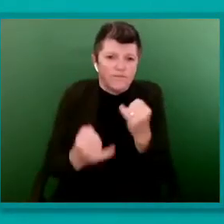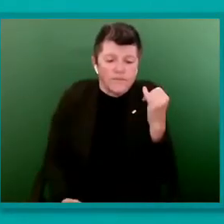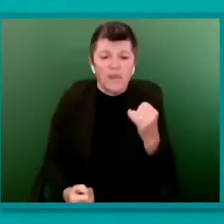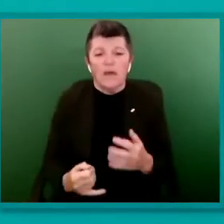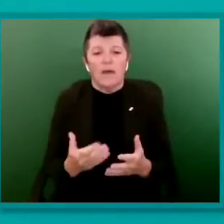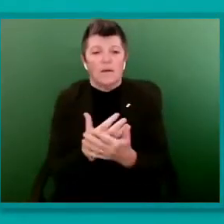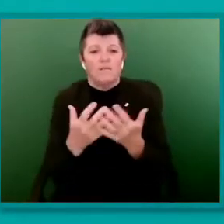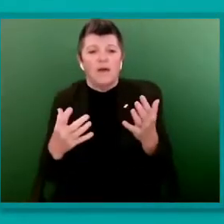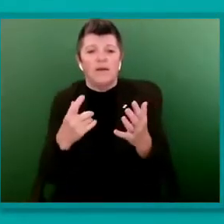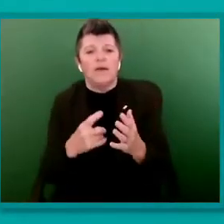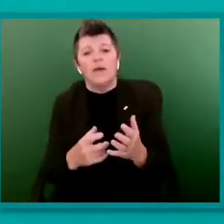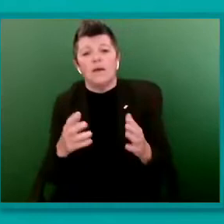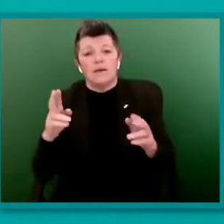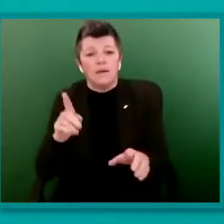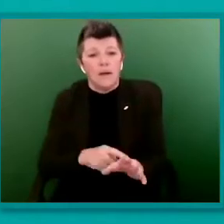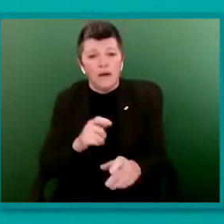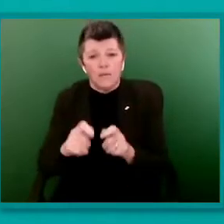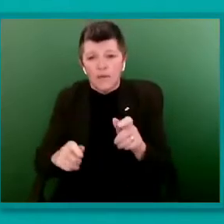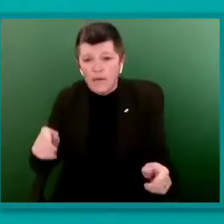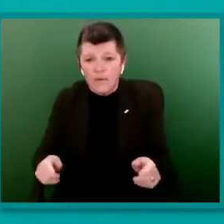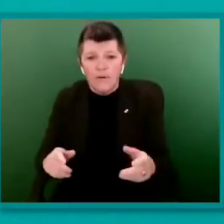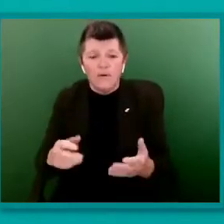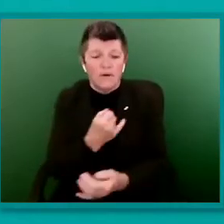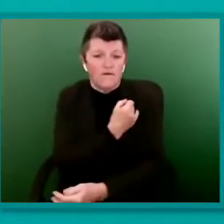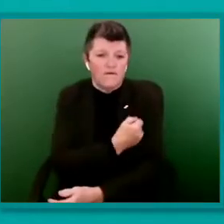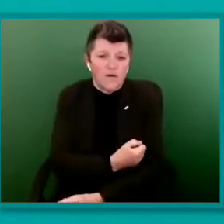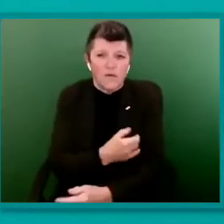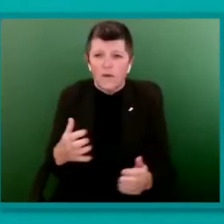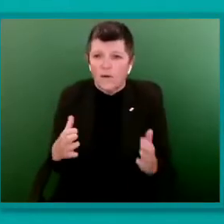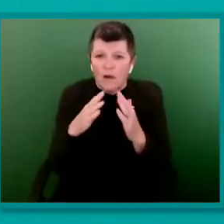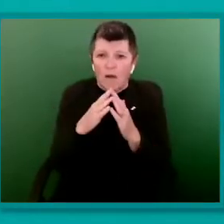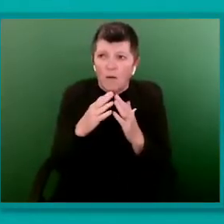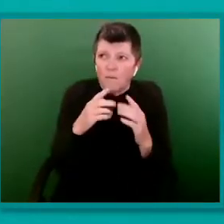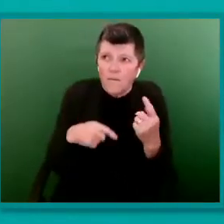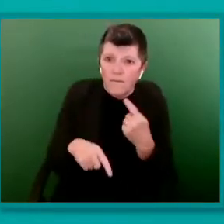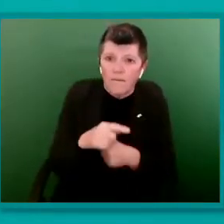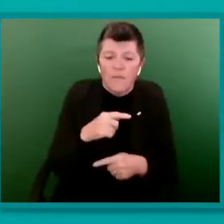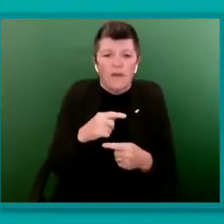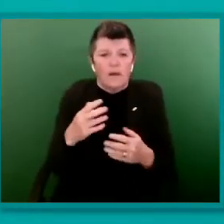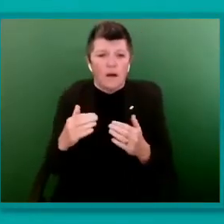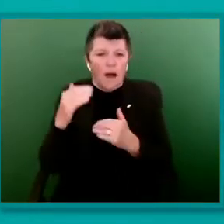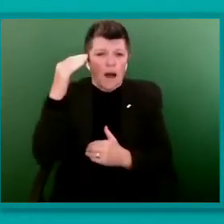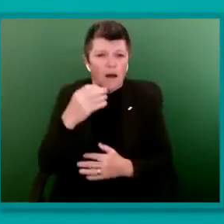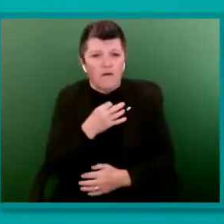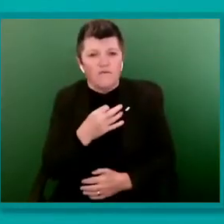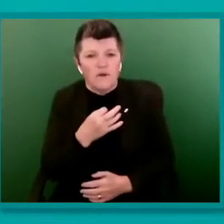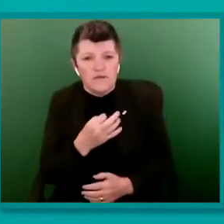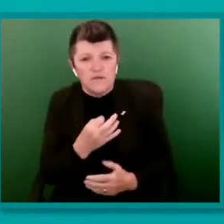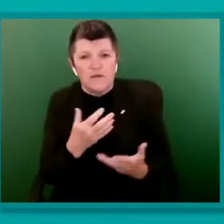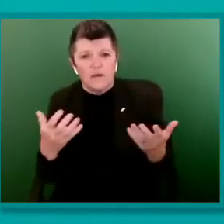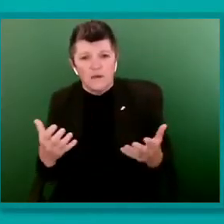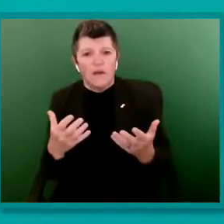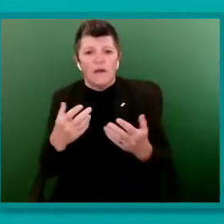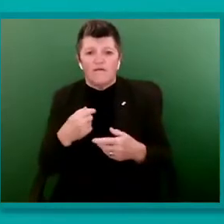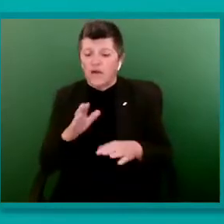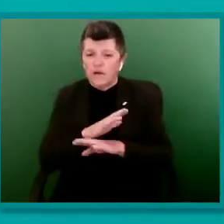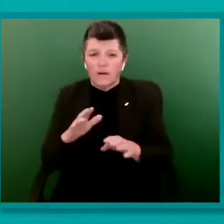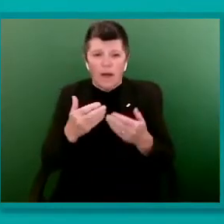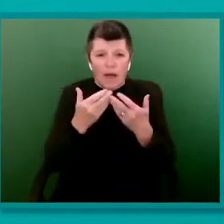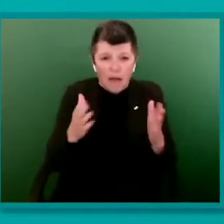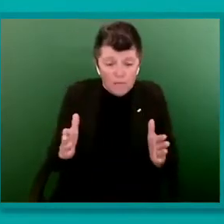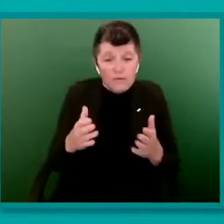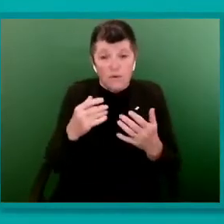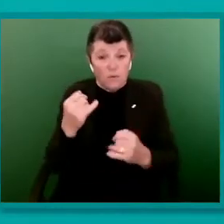confined to households when they're not out, or are at greater risk of abuse if they are. And LGBT adults experiencing domestic